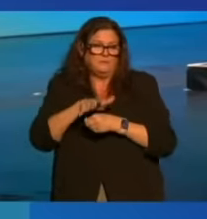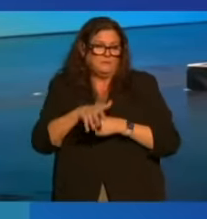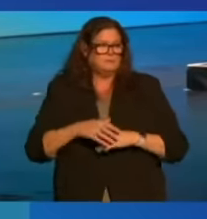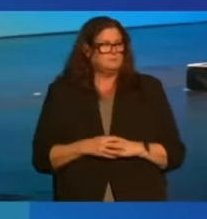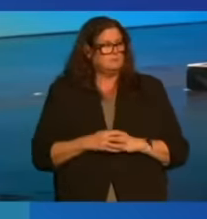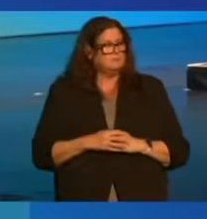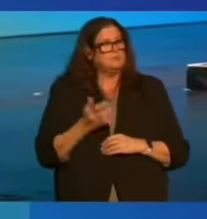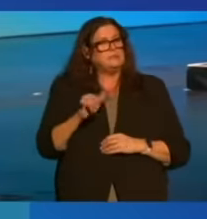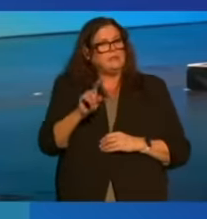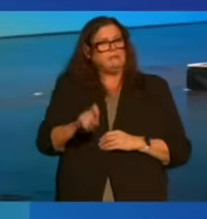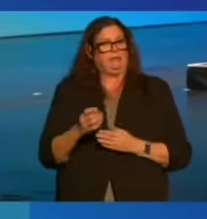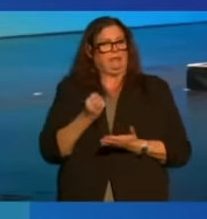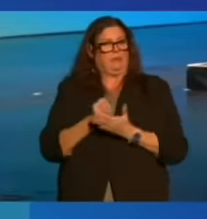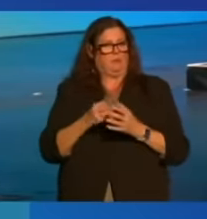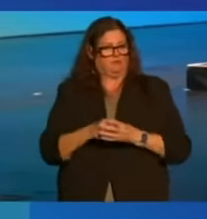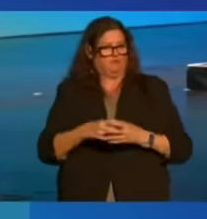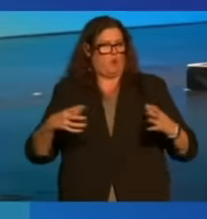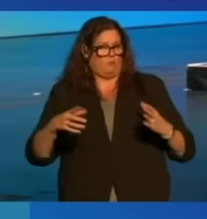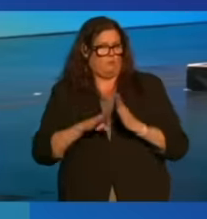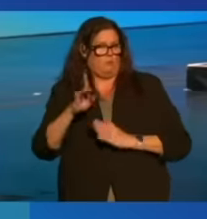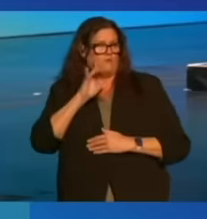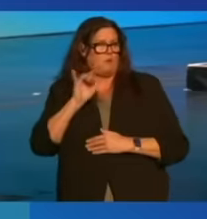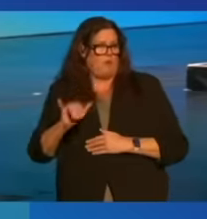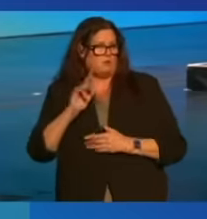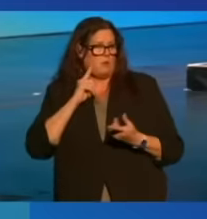We'd still need economic growth to do that.